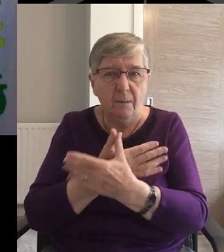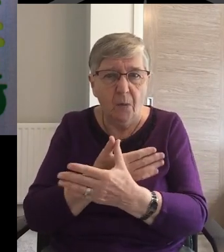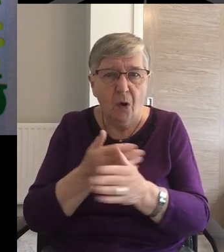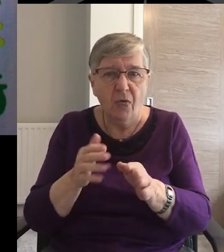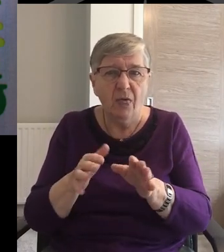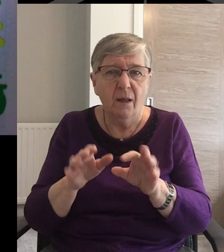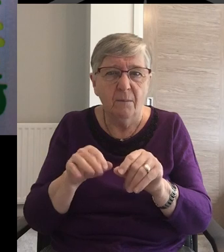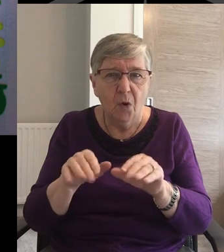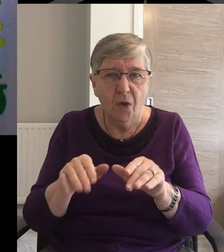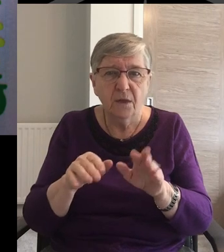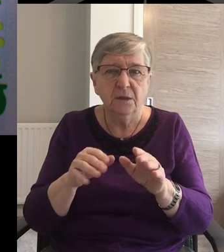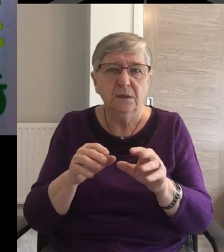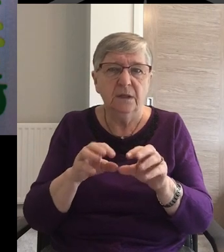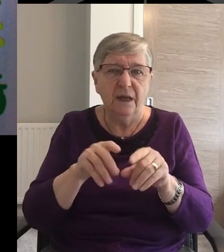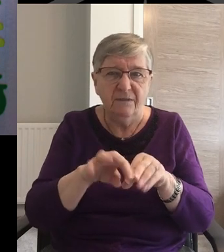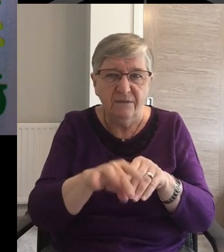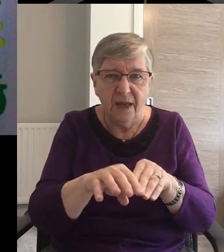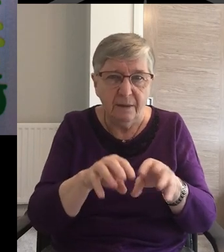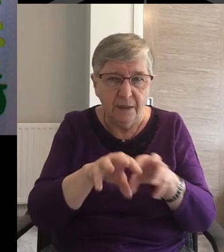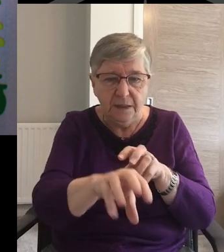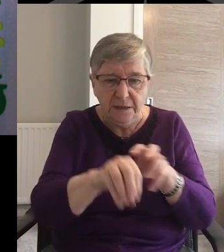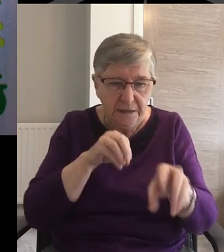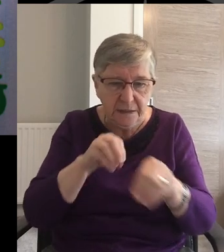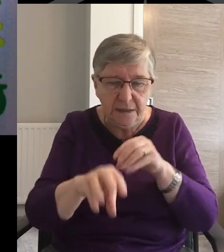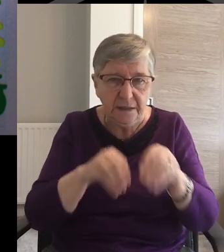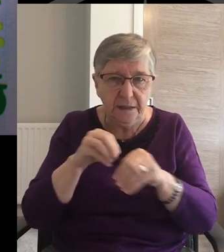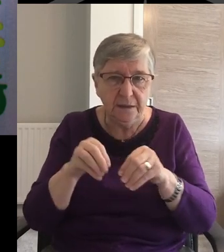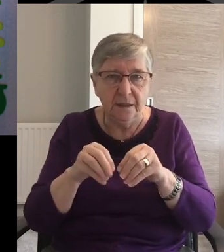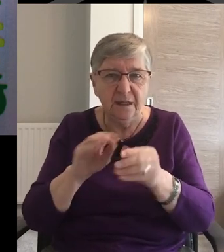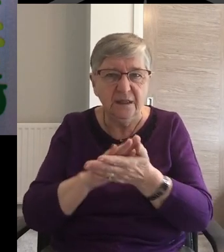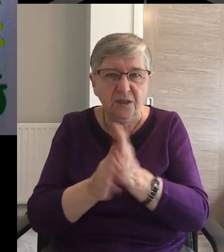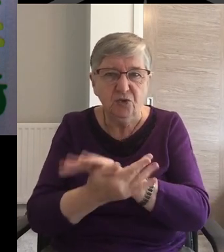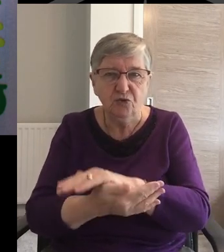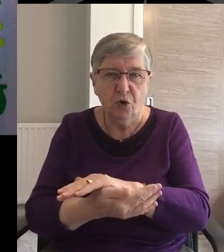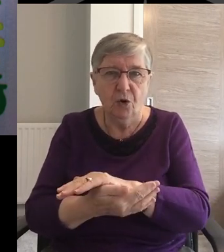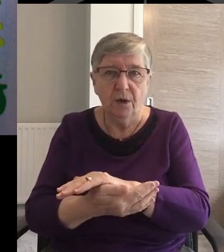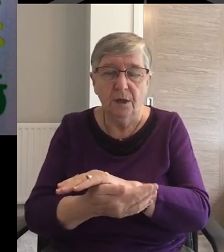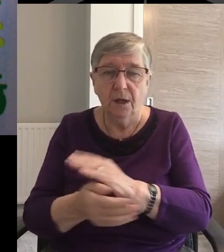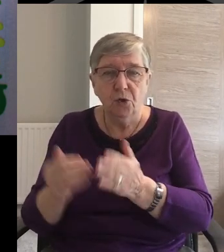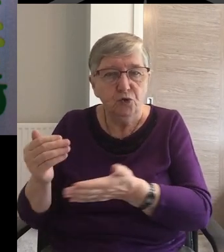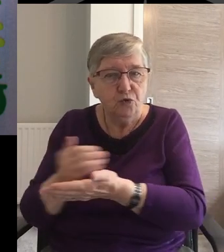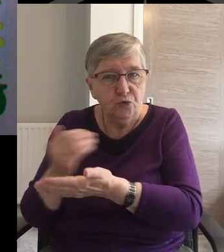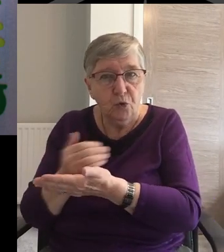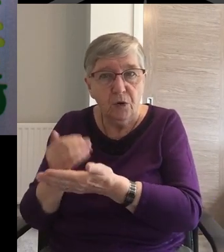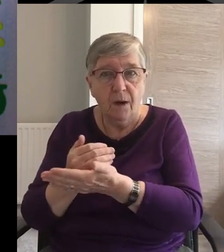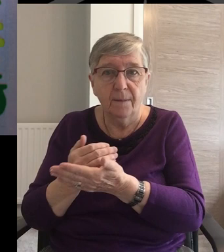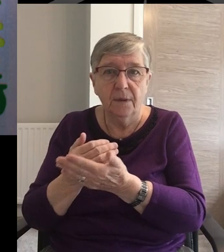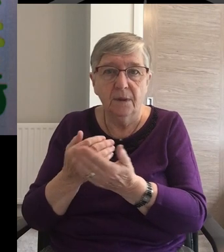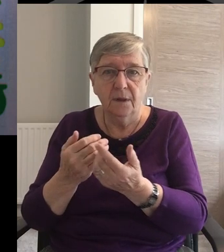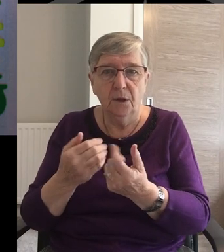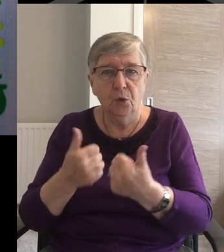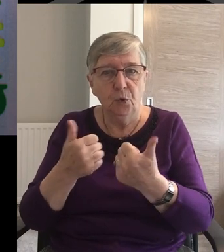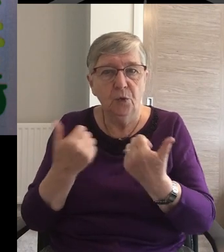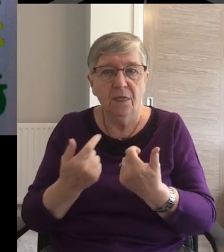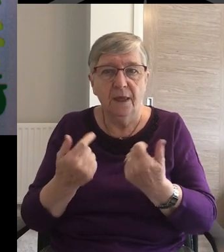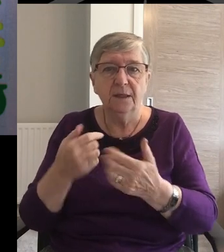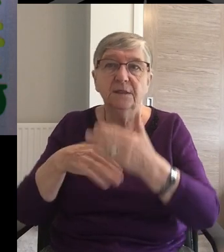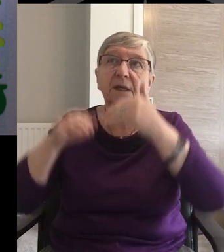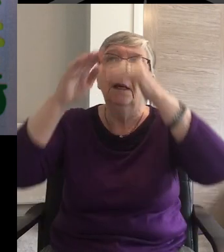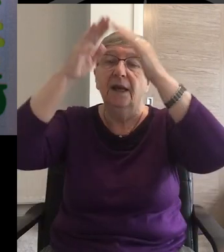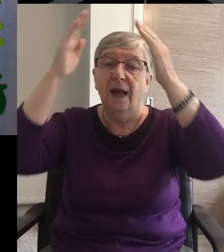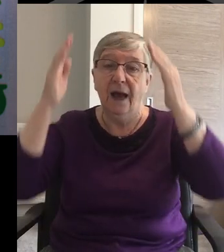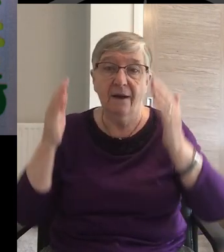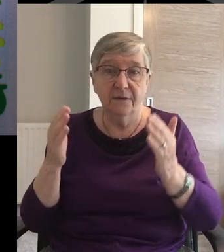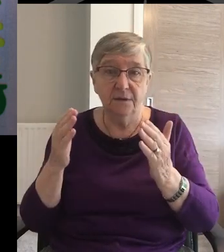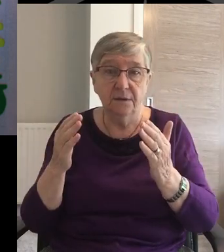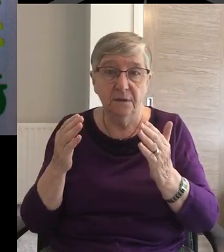And where thieves Breaking and steal But store up For yourselves Treasures in heaven Where moth And vermin